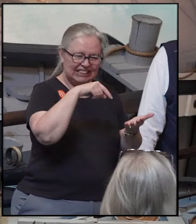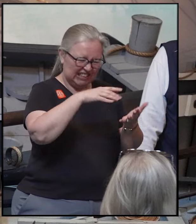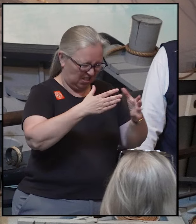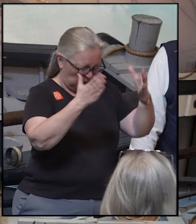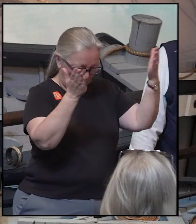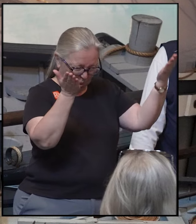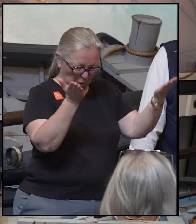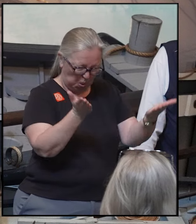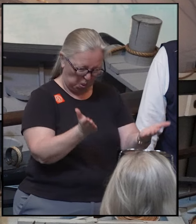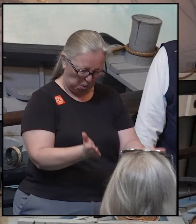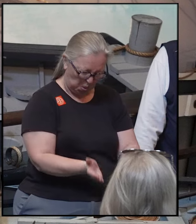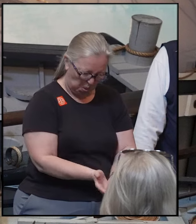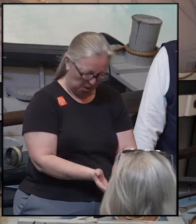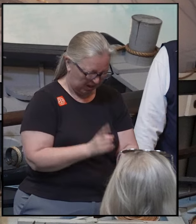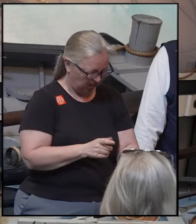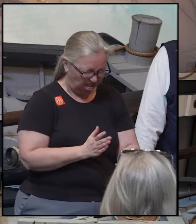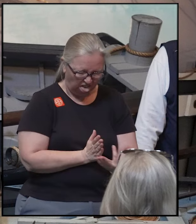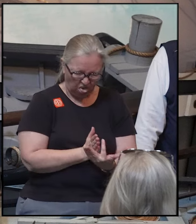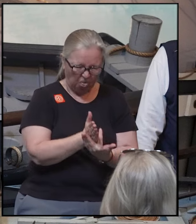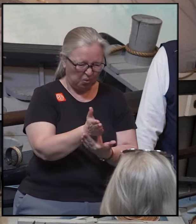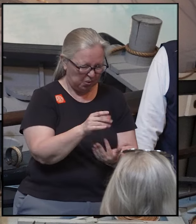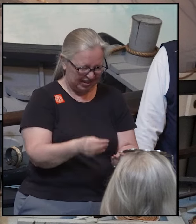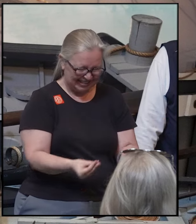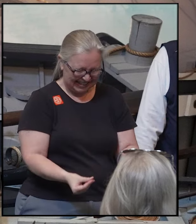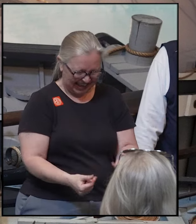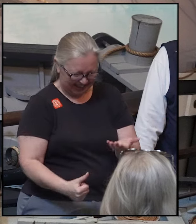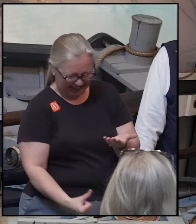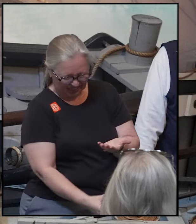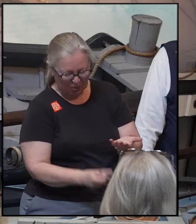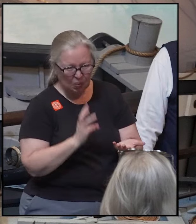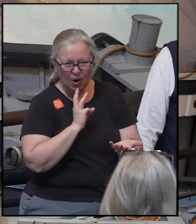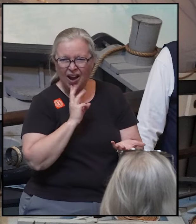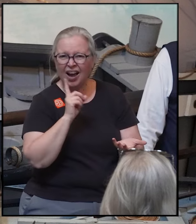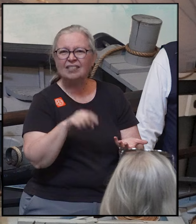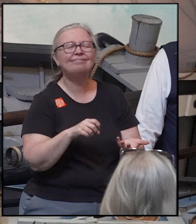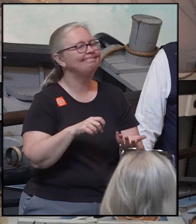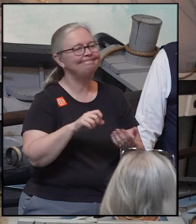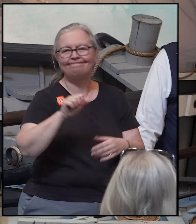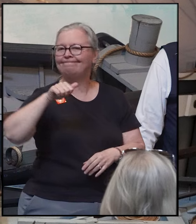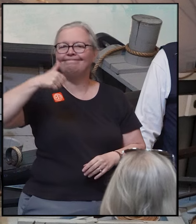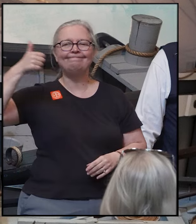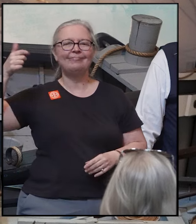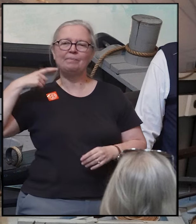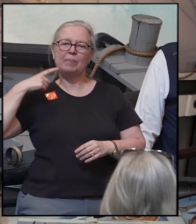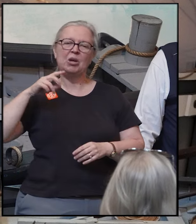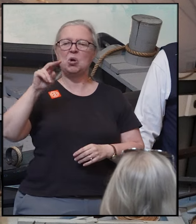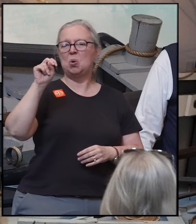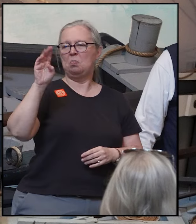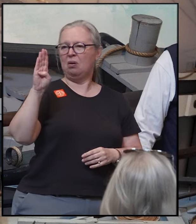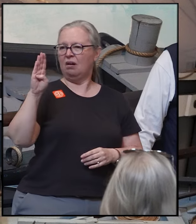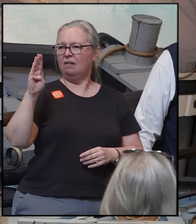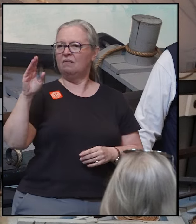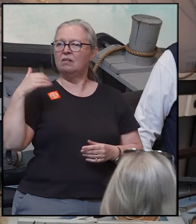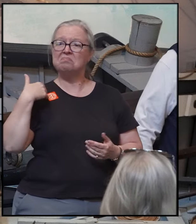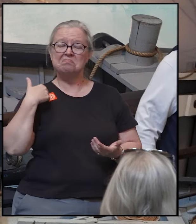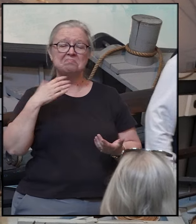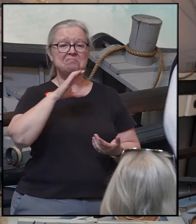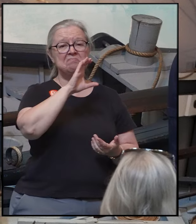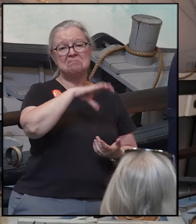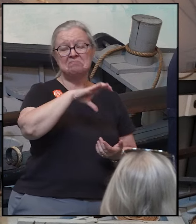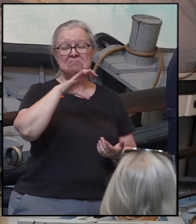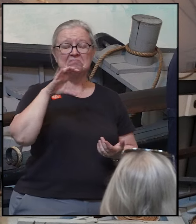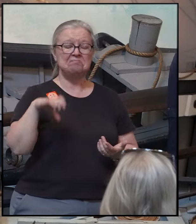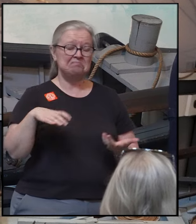deep they could not get over the sandbars, so many of the captains said, hey, we'll go someplace else like New Bedford or Cape